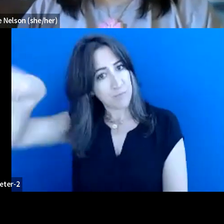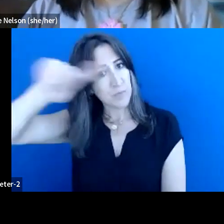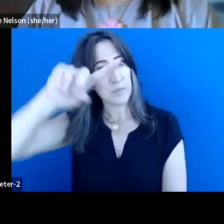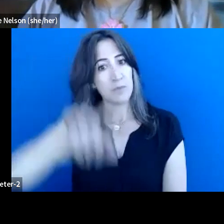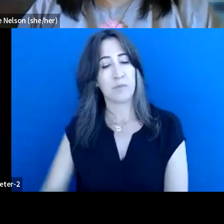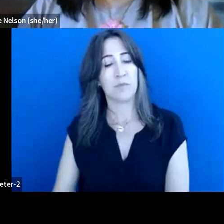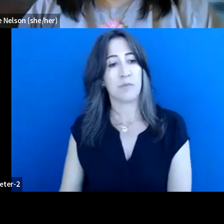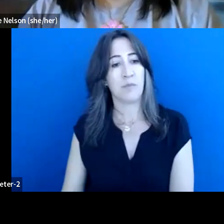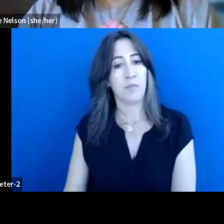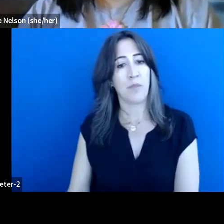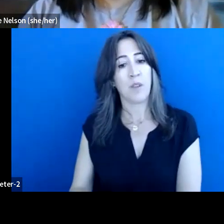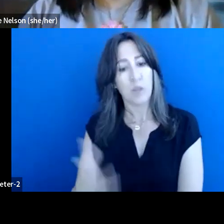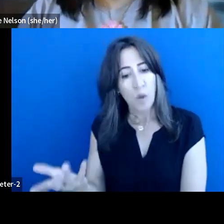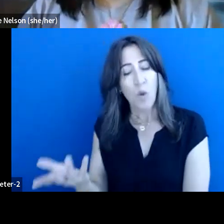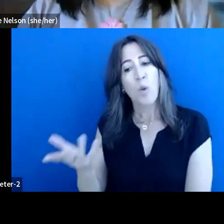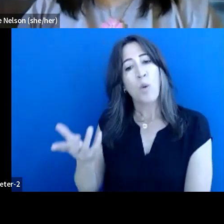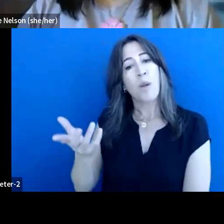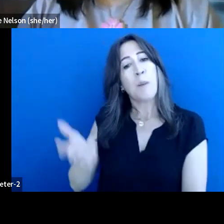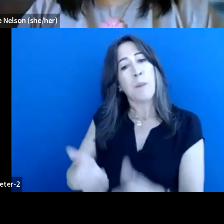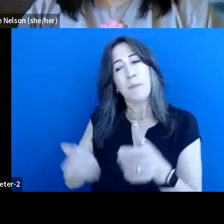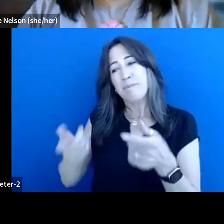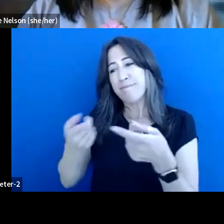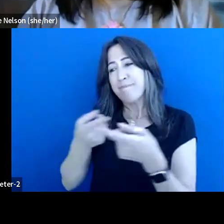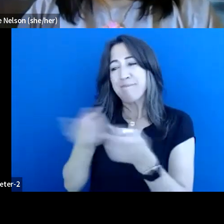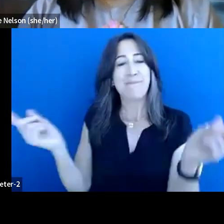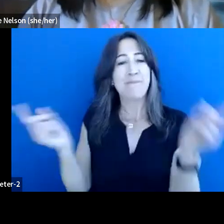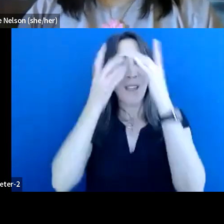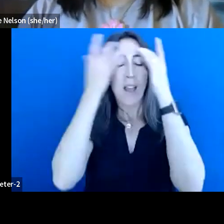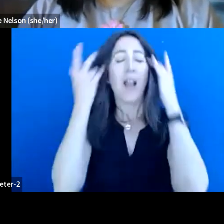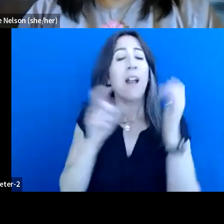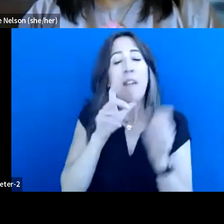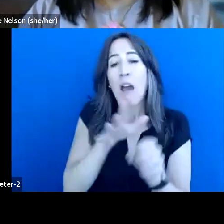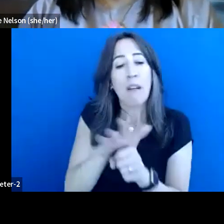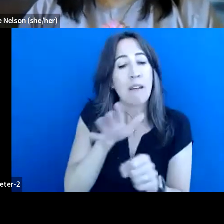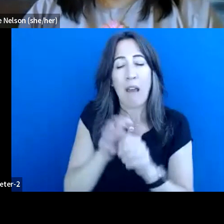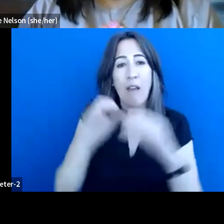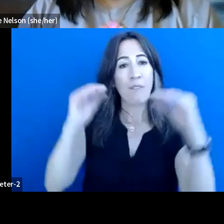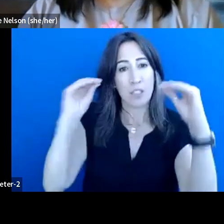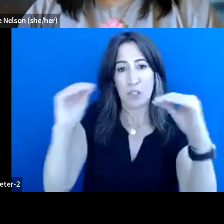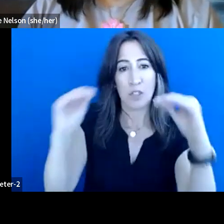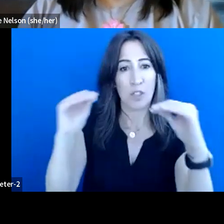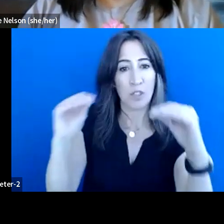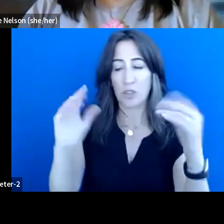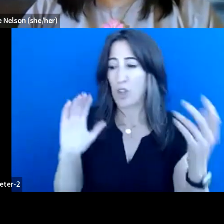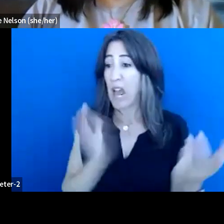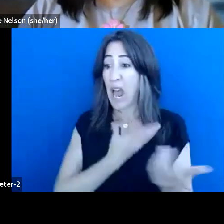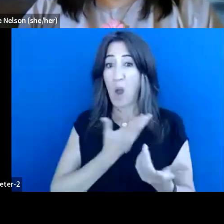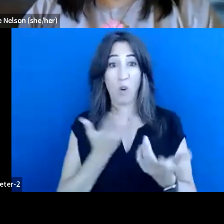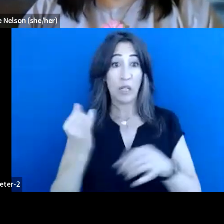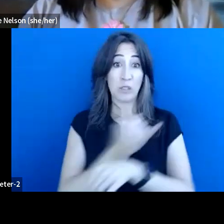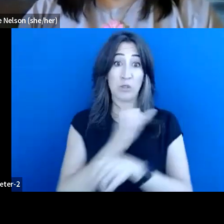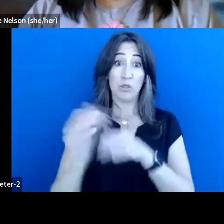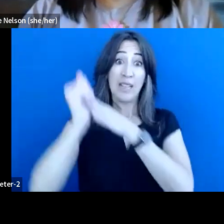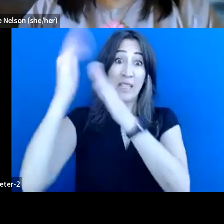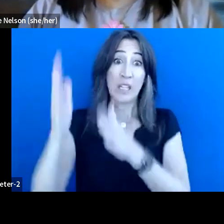how uneducated, uh, tentatively, uh, our industry leaders are, how, how,